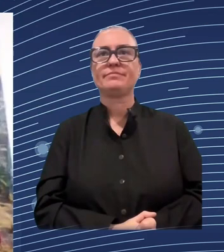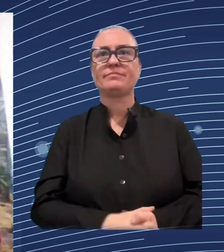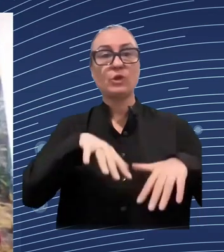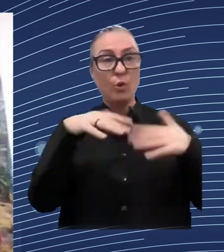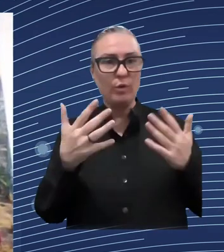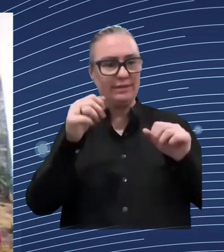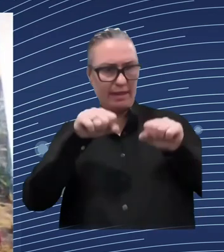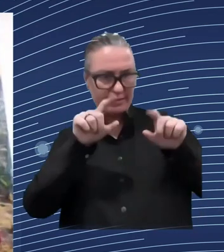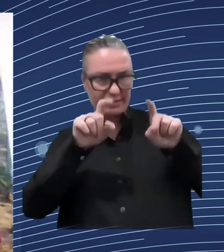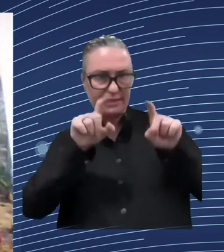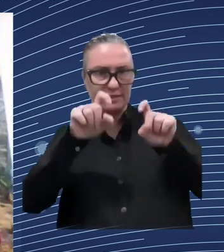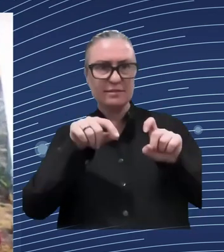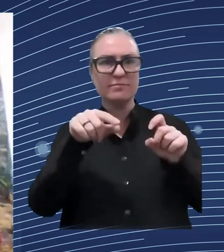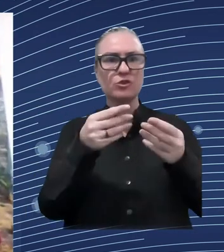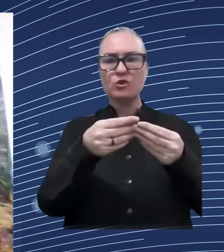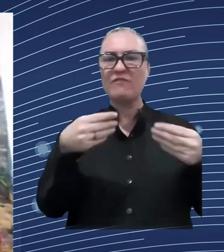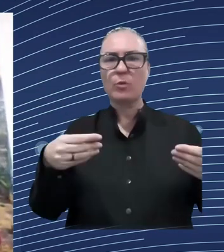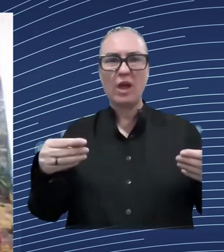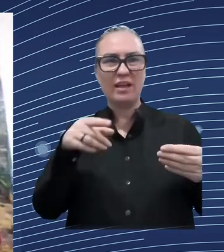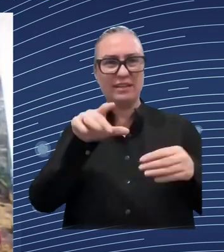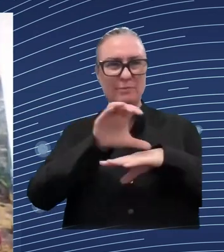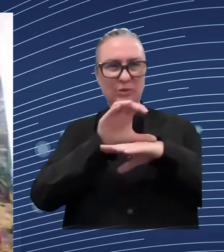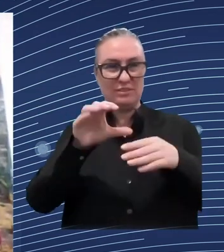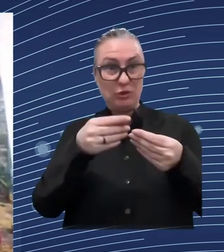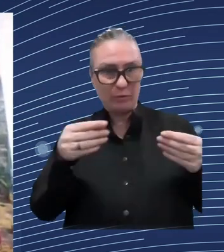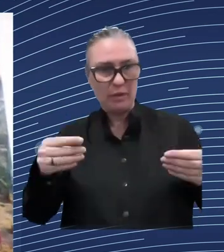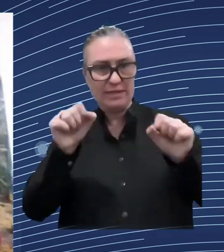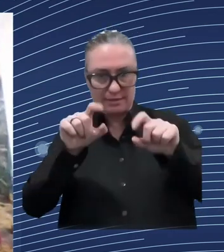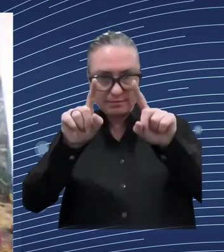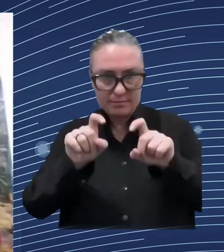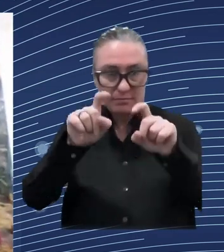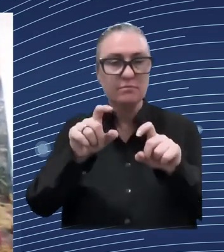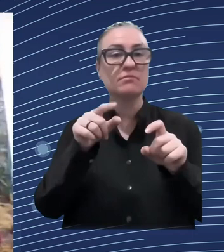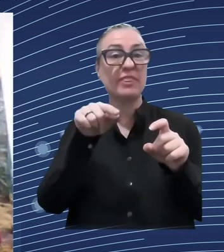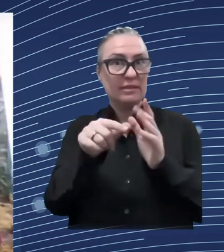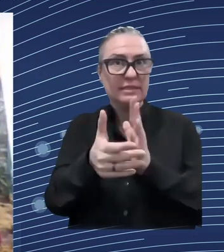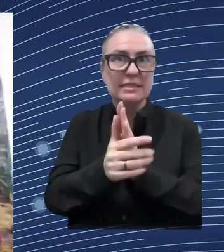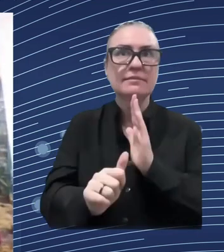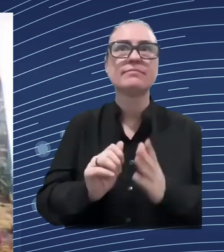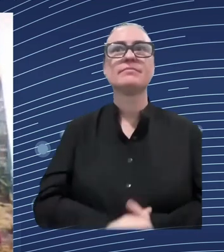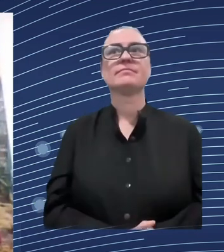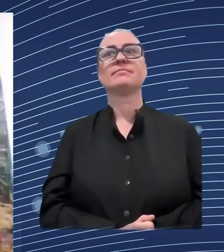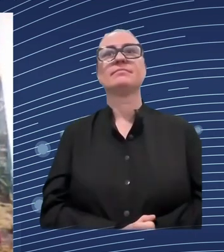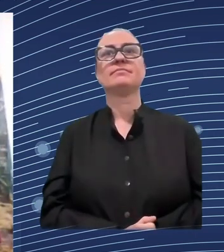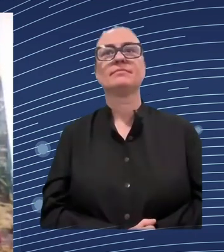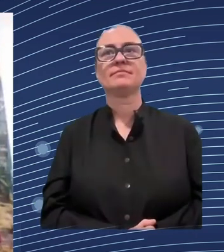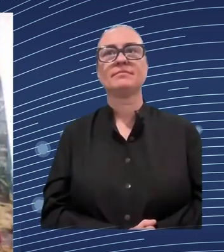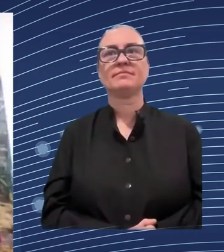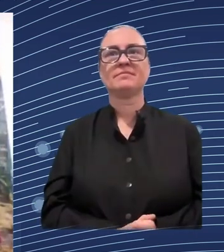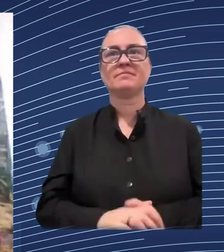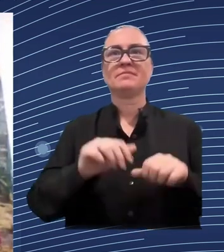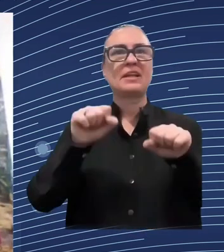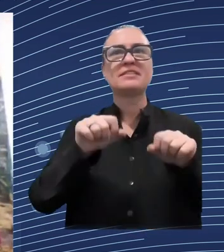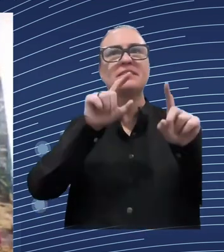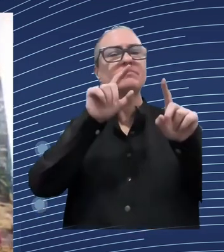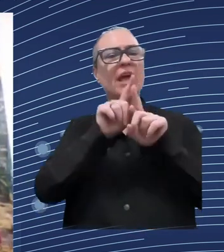finally i want to add that the second uh solution is the da business project this is the project for entrepreneurs